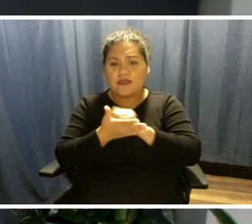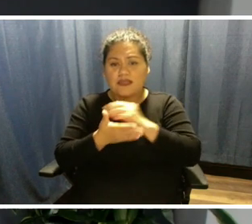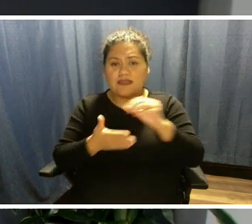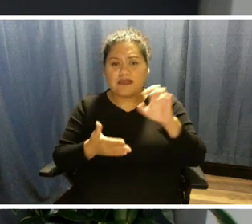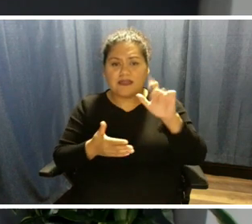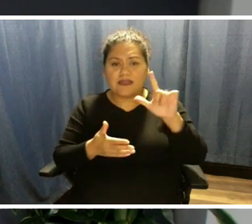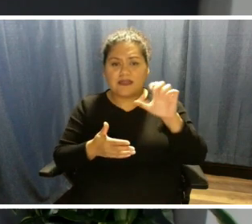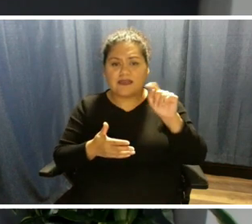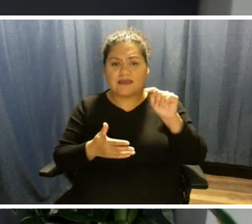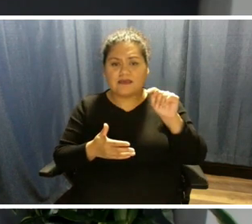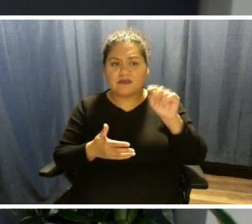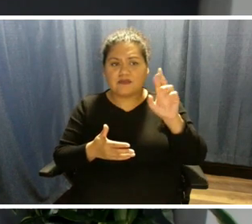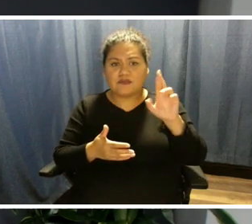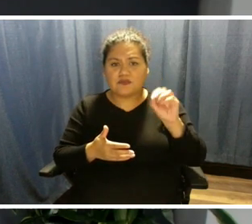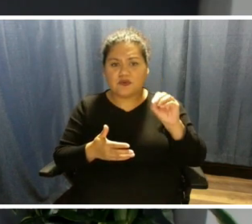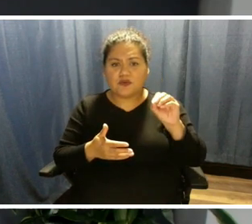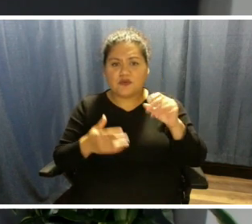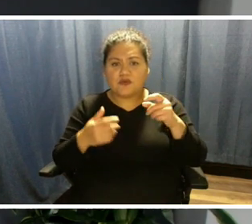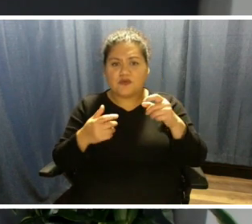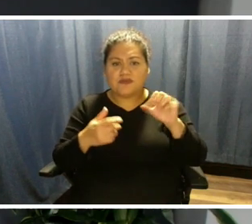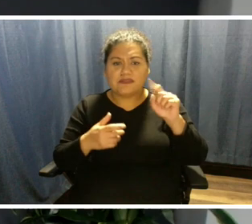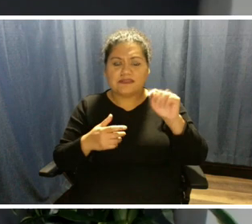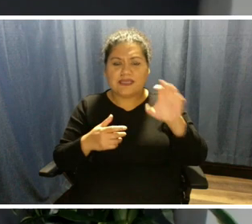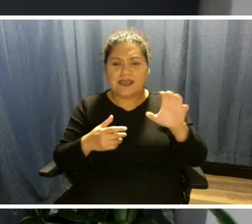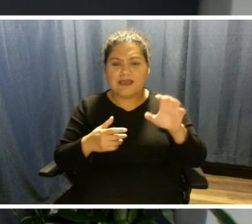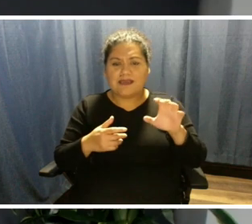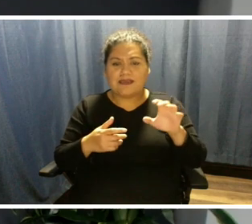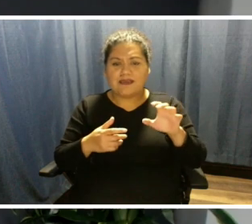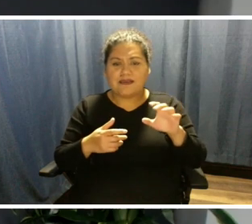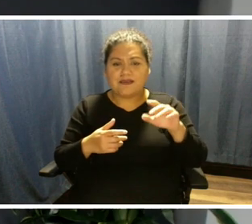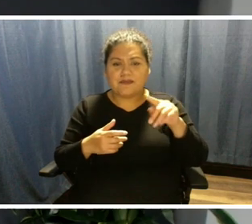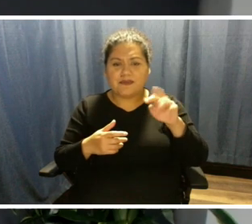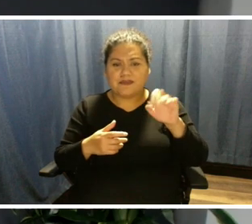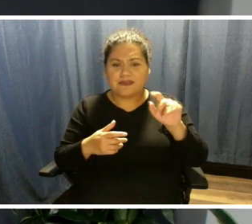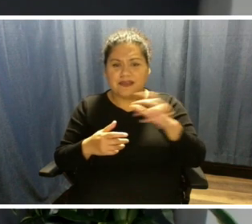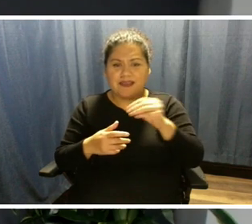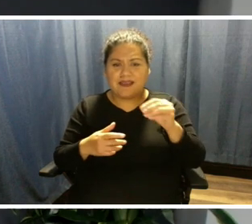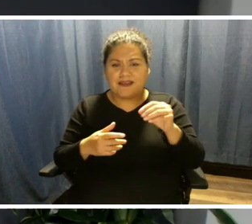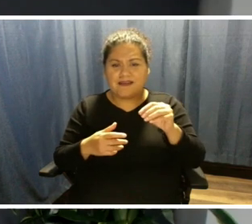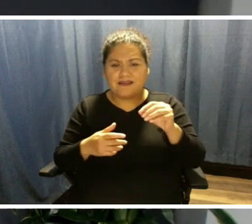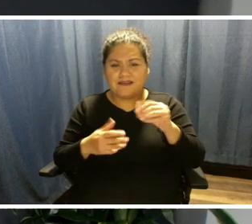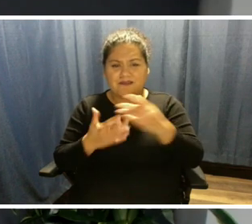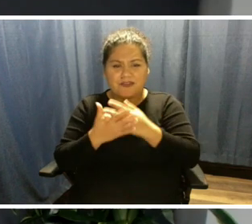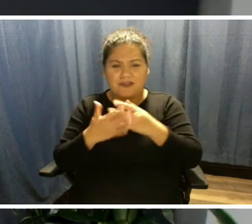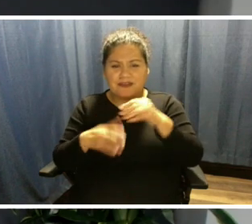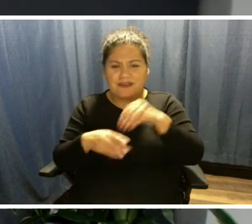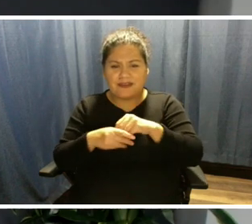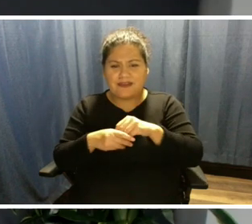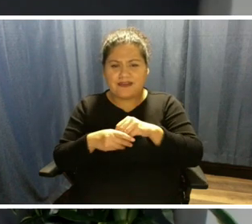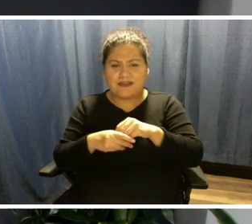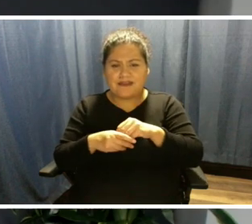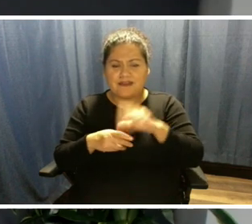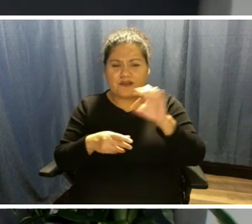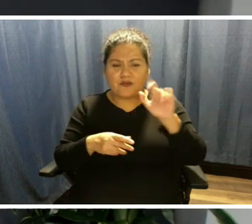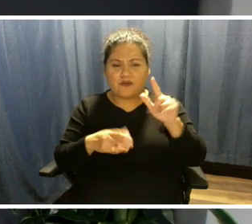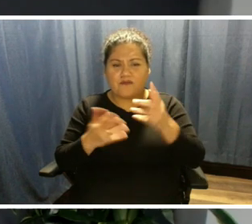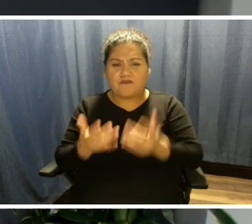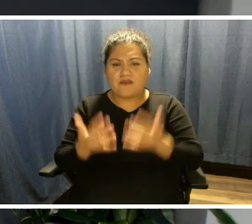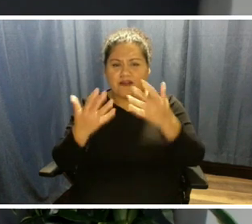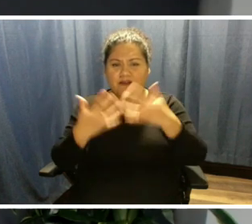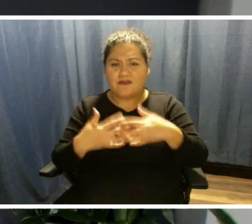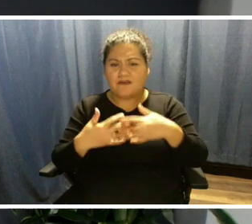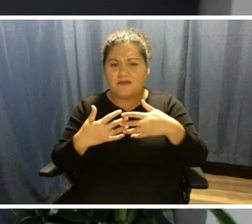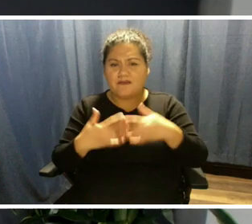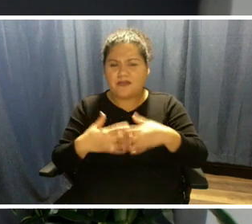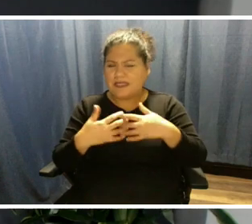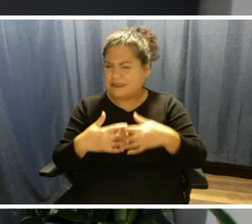precipitators and fabric filters at its coal-fired plants? And I think, Angela, you may have some insight to that